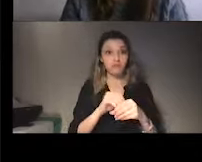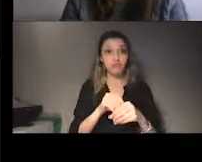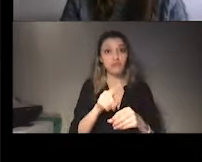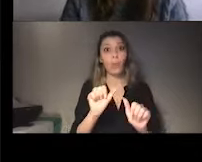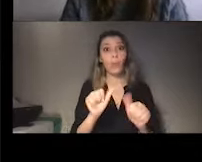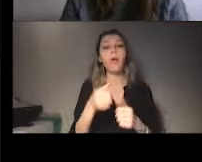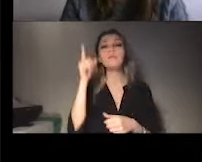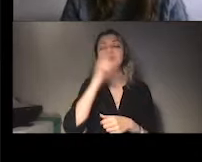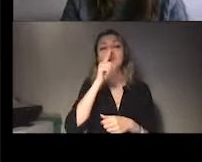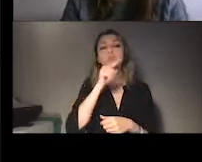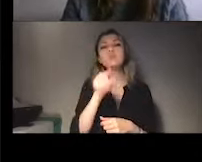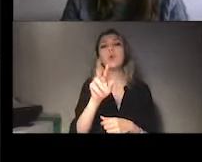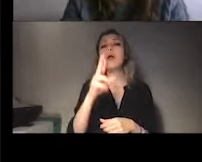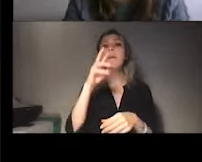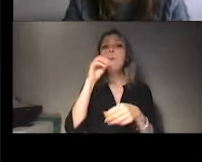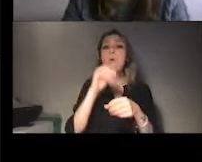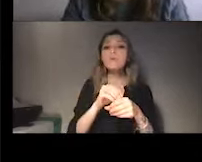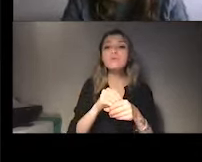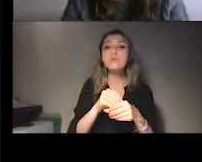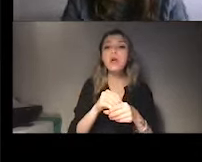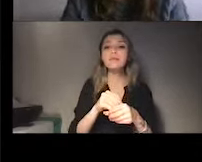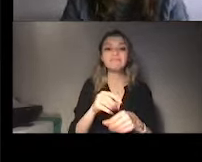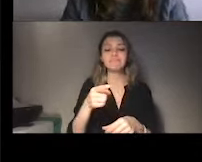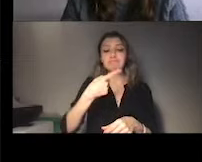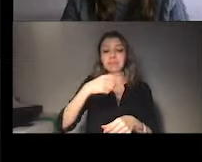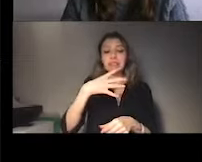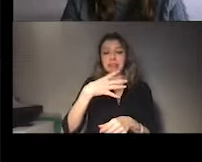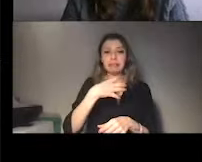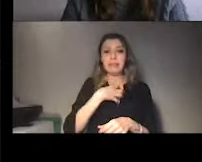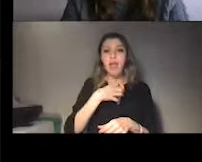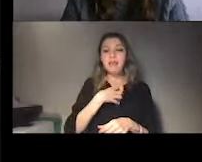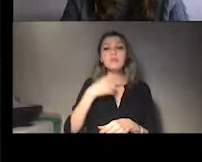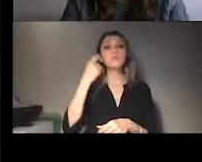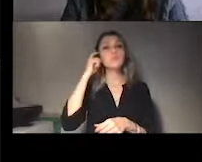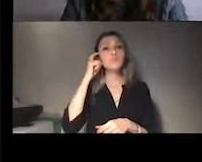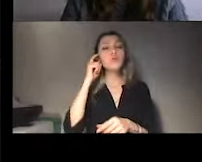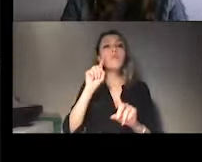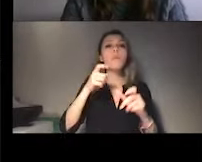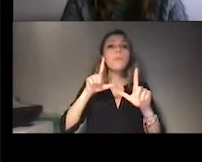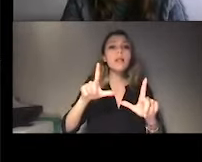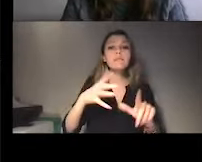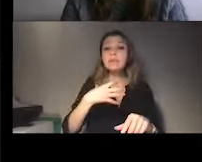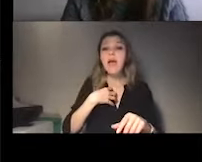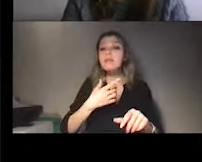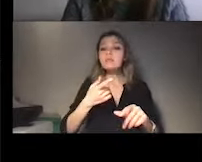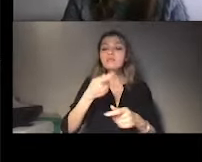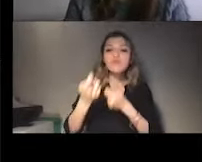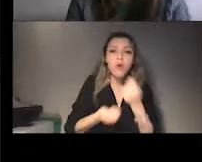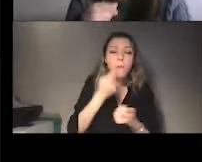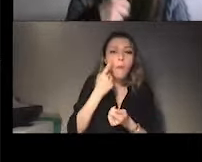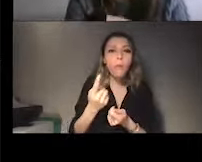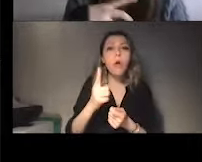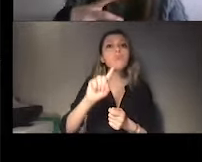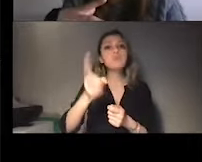perspective, to have the data directly from the work that you do on the ground, rather